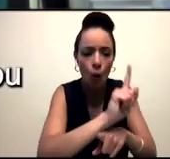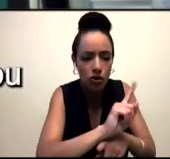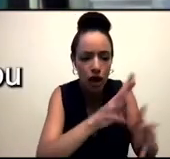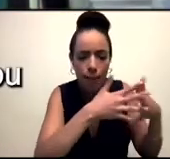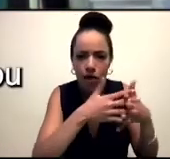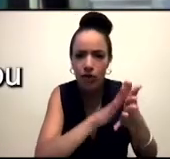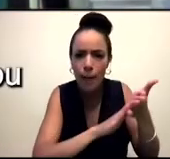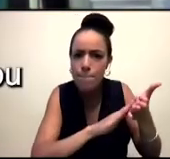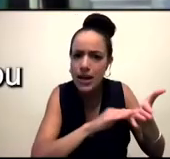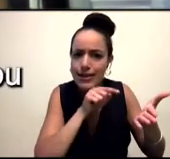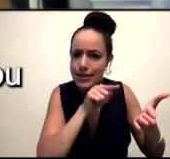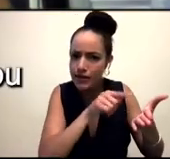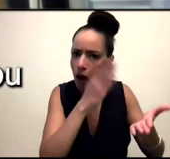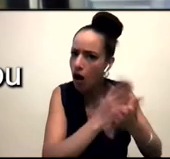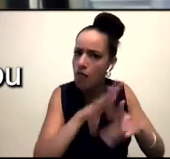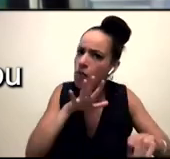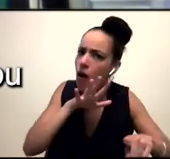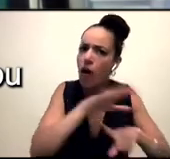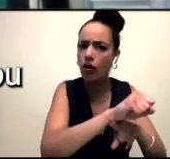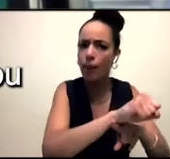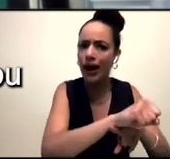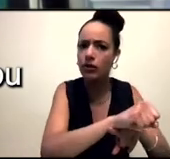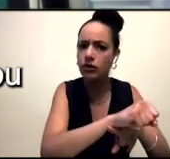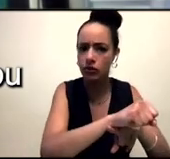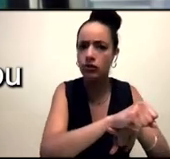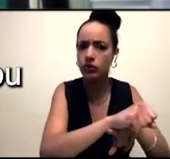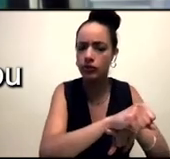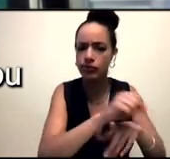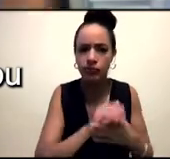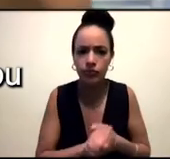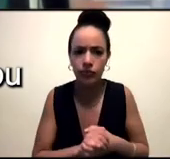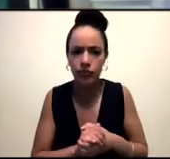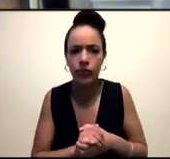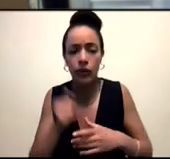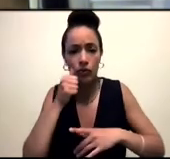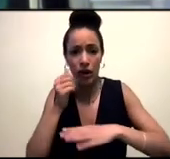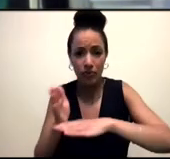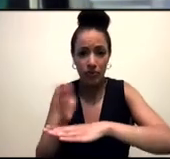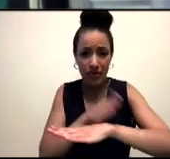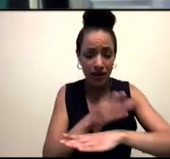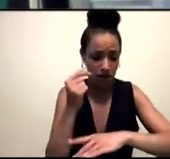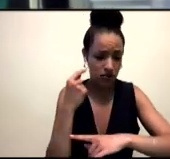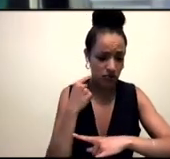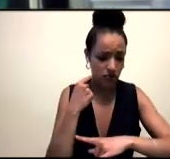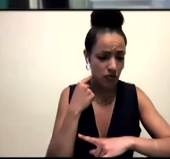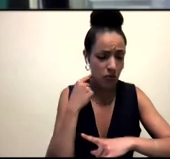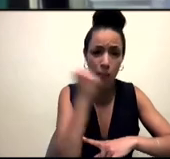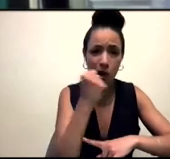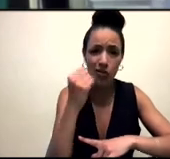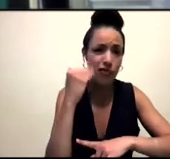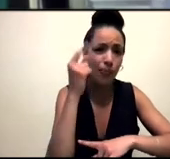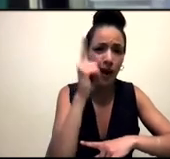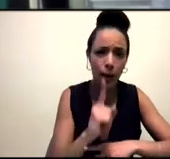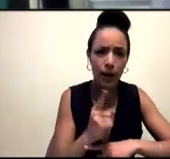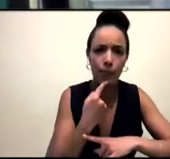therefore, that even though that predated them, you know, coming here and predated me, it's part of the history that we